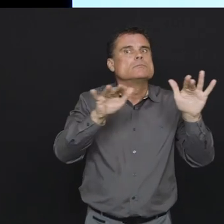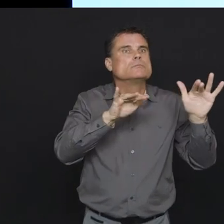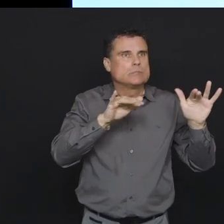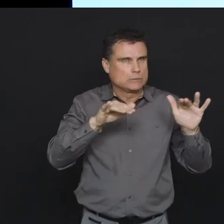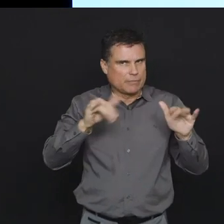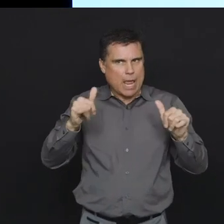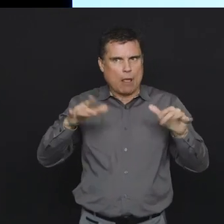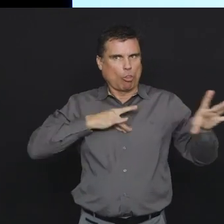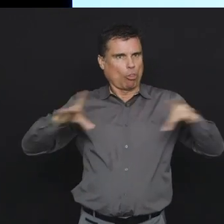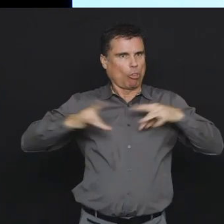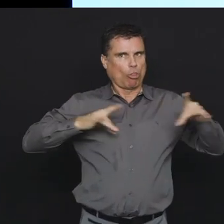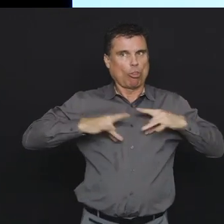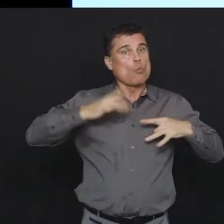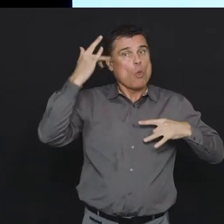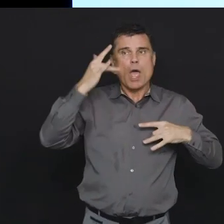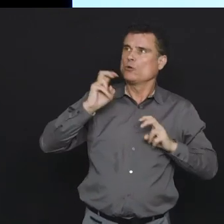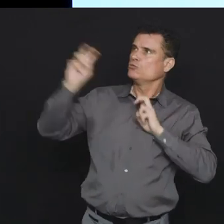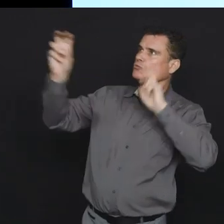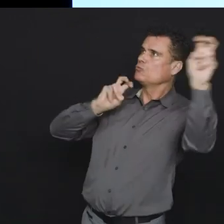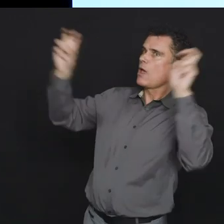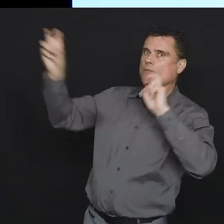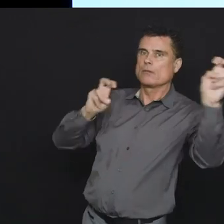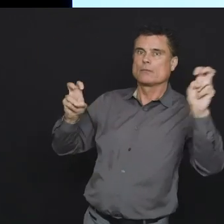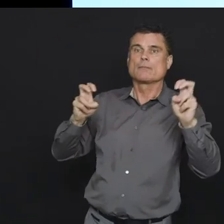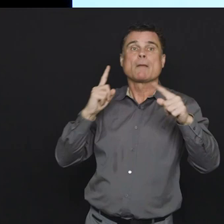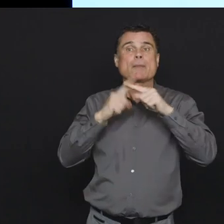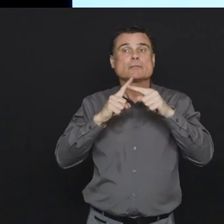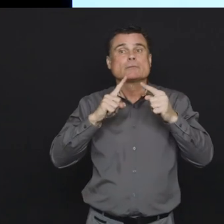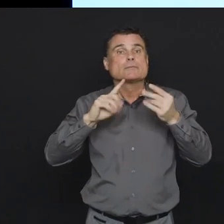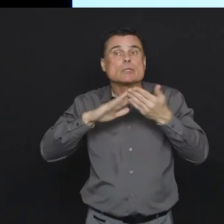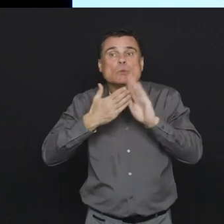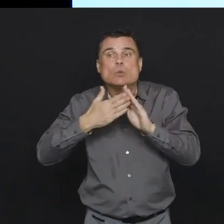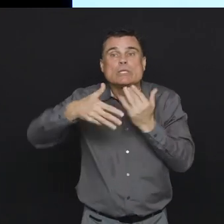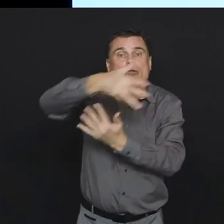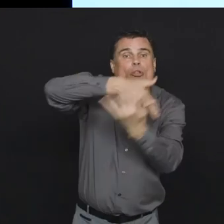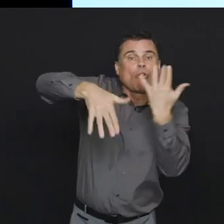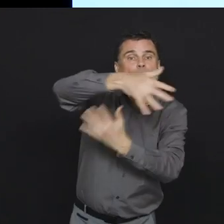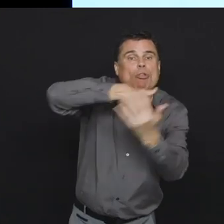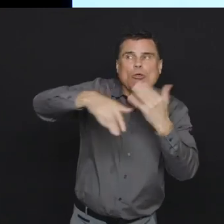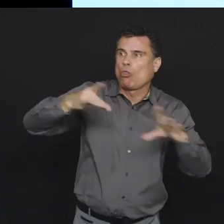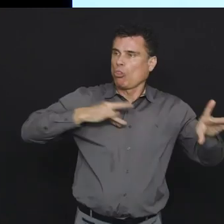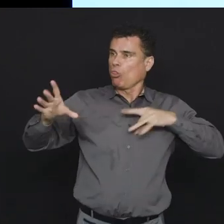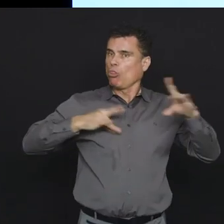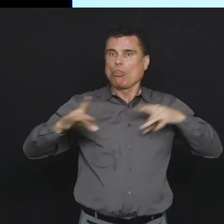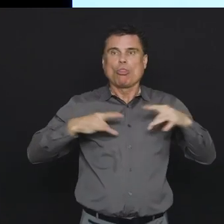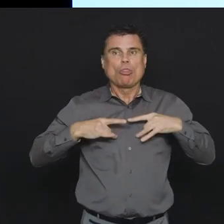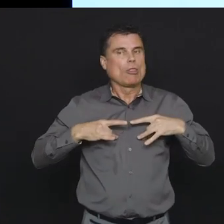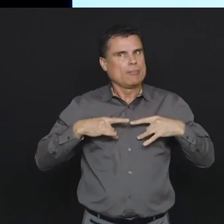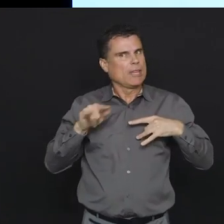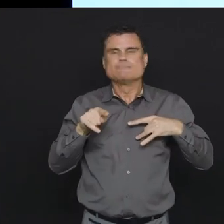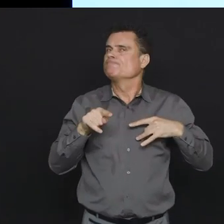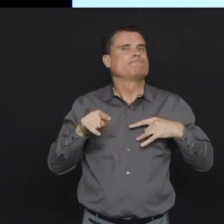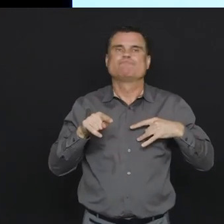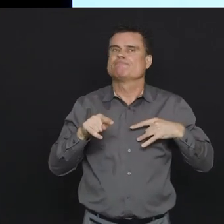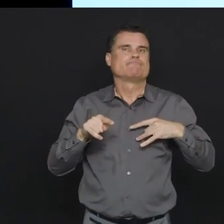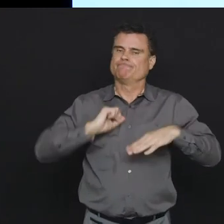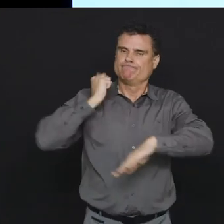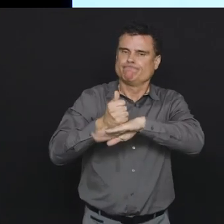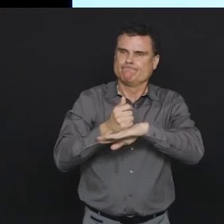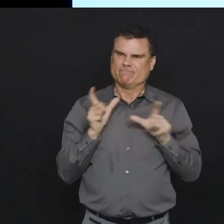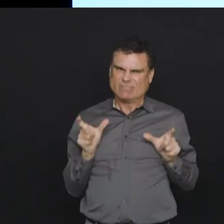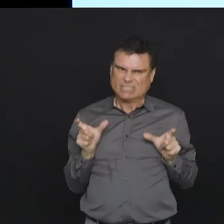realized that we were seeing transmission in the community that was not related to travel or to known cases. So